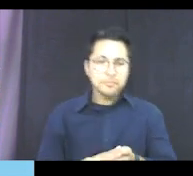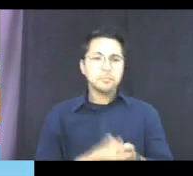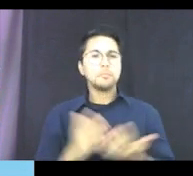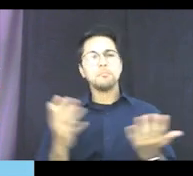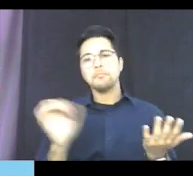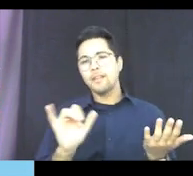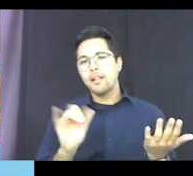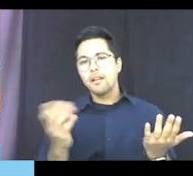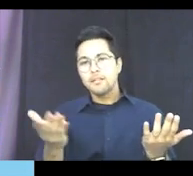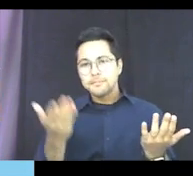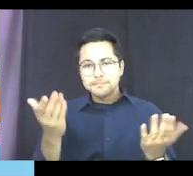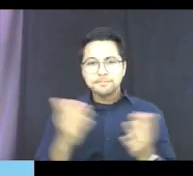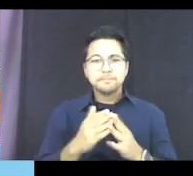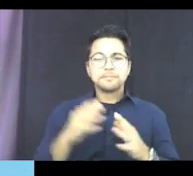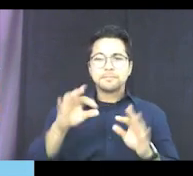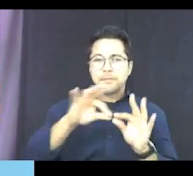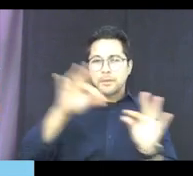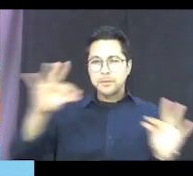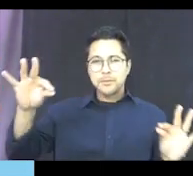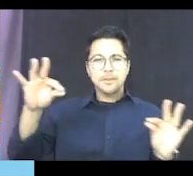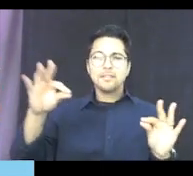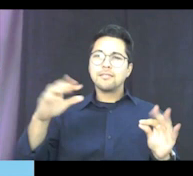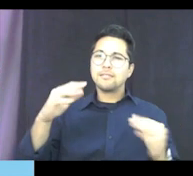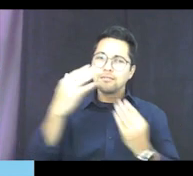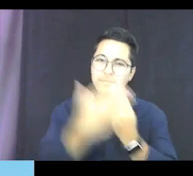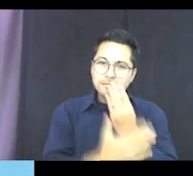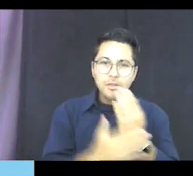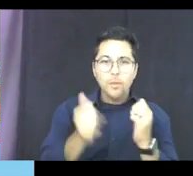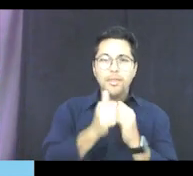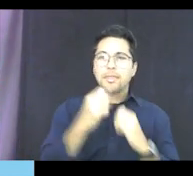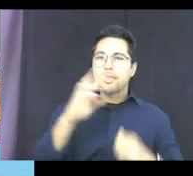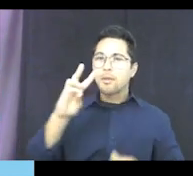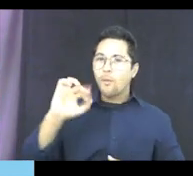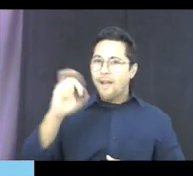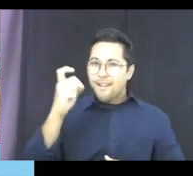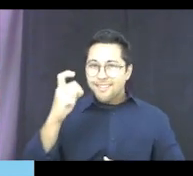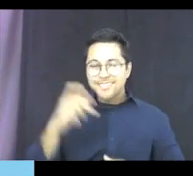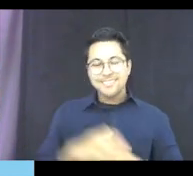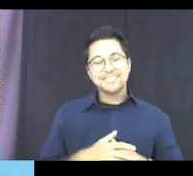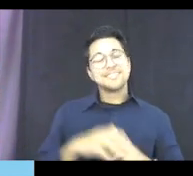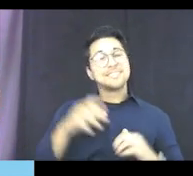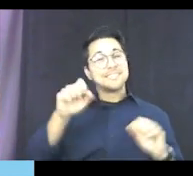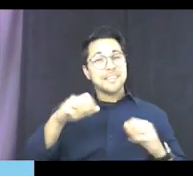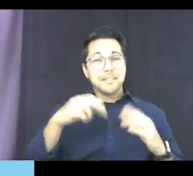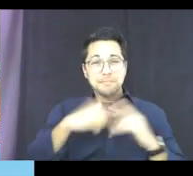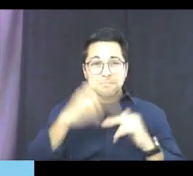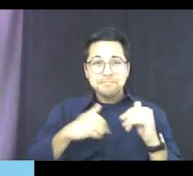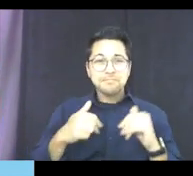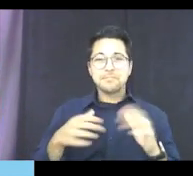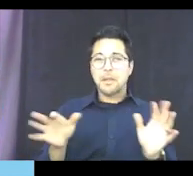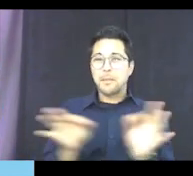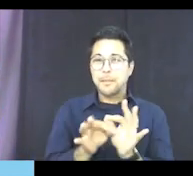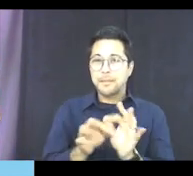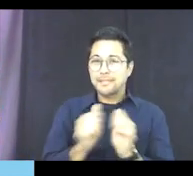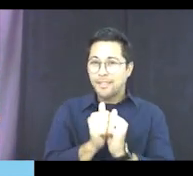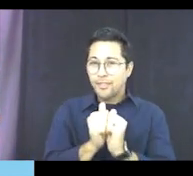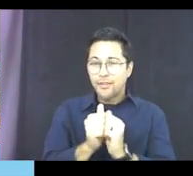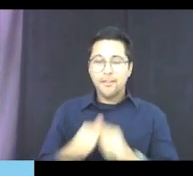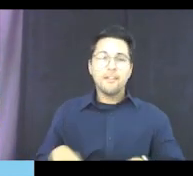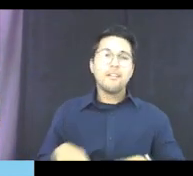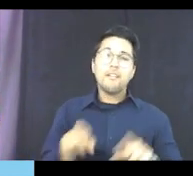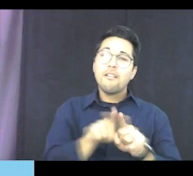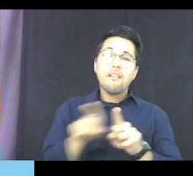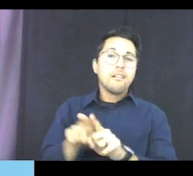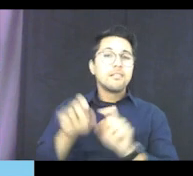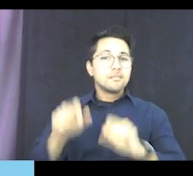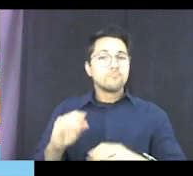string covered in wax is the best way of describing it. But you can build things with it. It sticks together. And then you